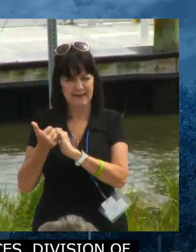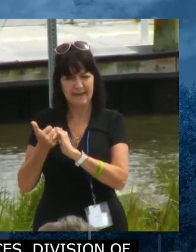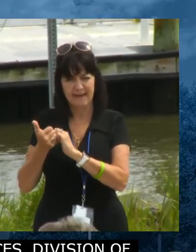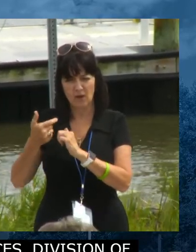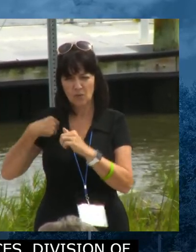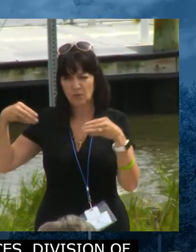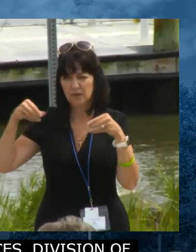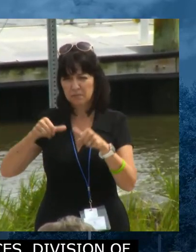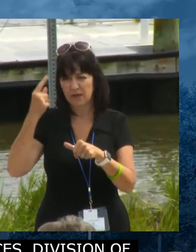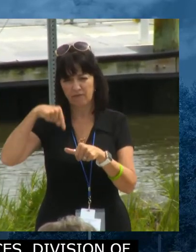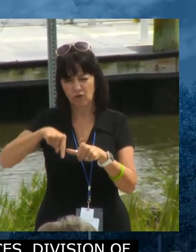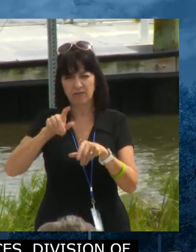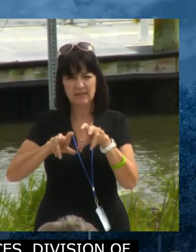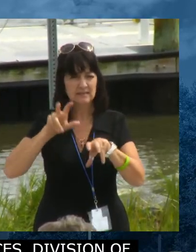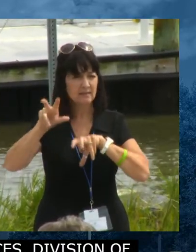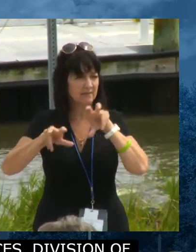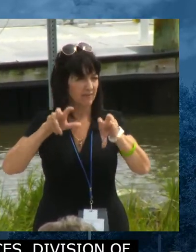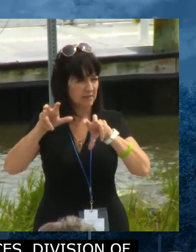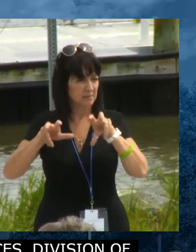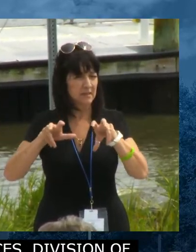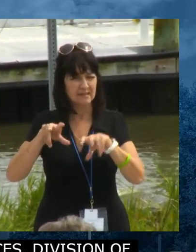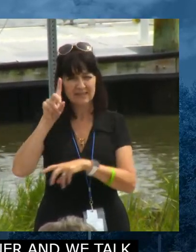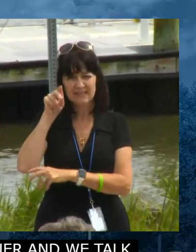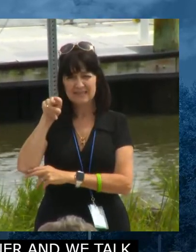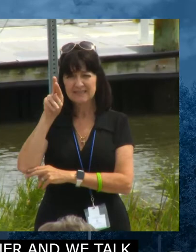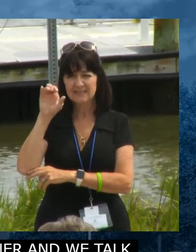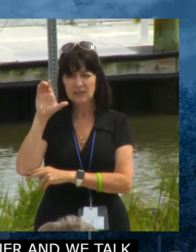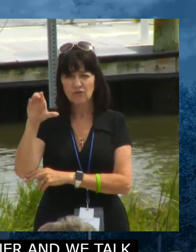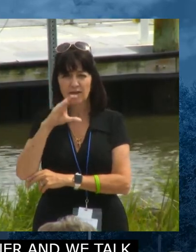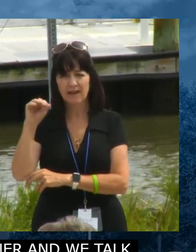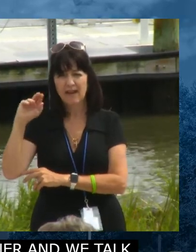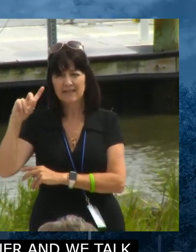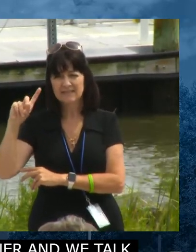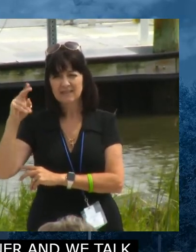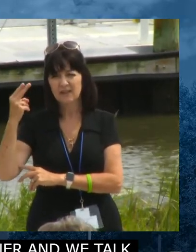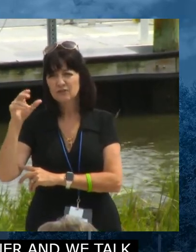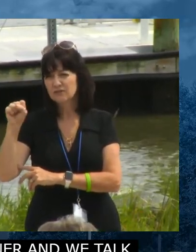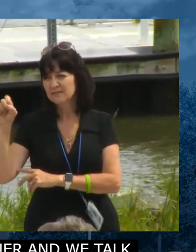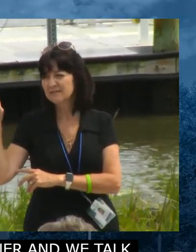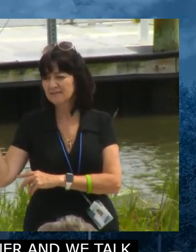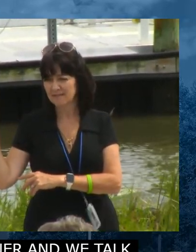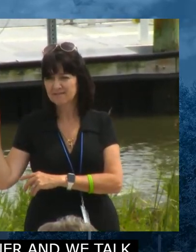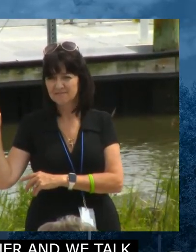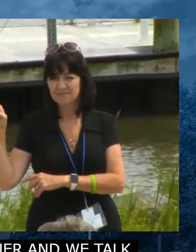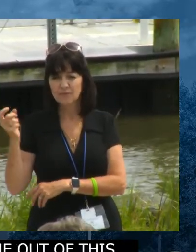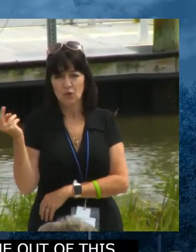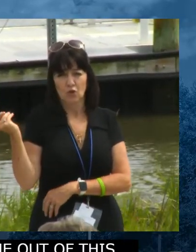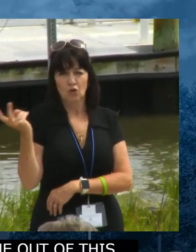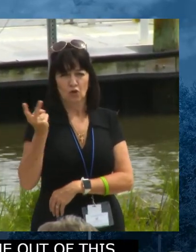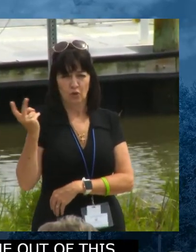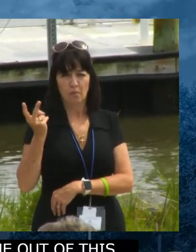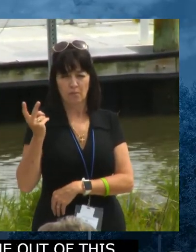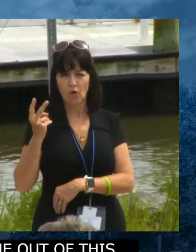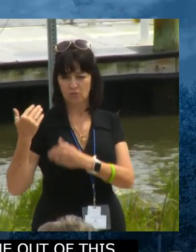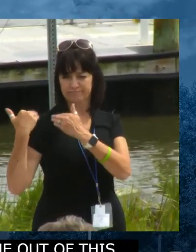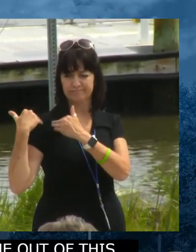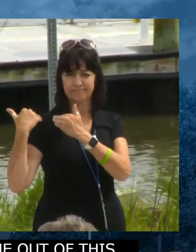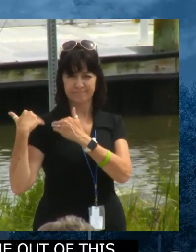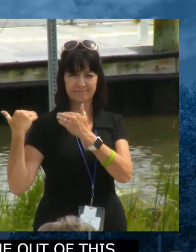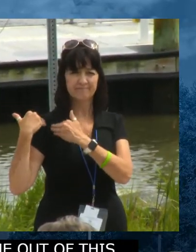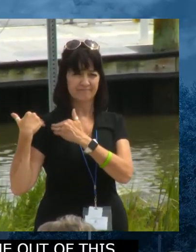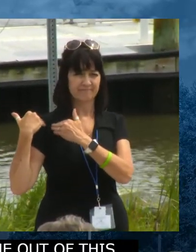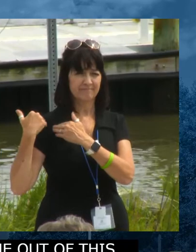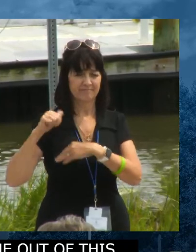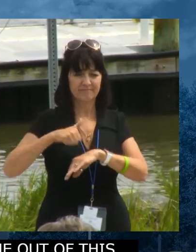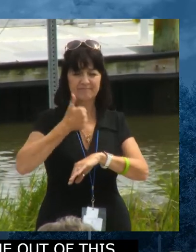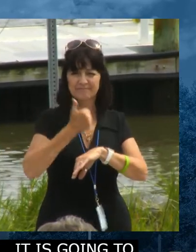investment that's being made. It's going to be DENRAC and DHSS that really have the kind of the lion's share of the responsibility of putting